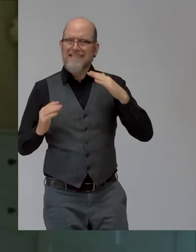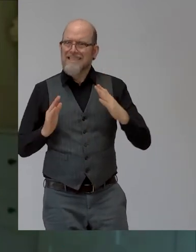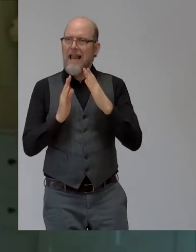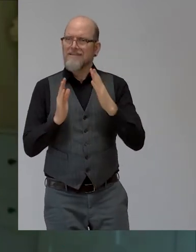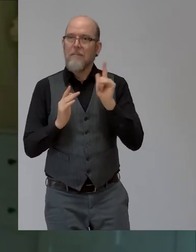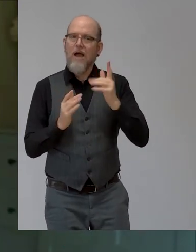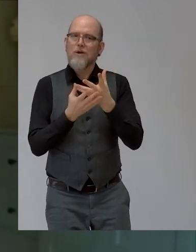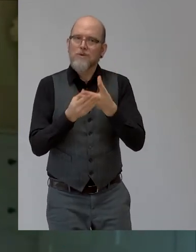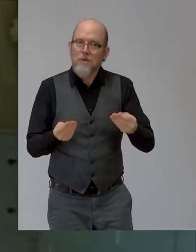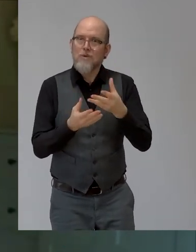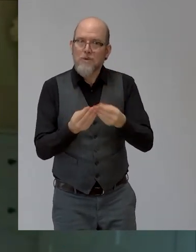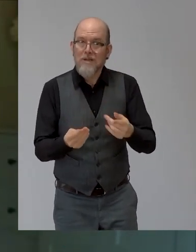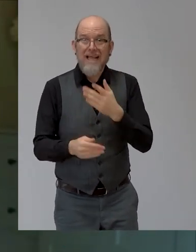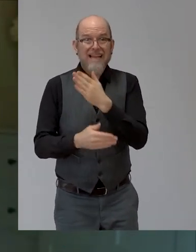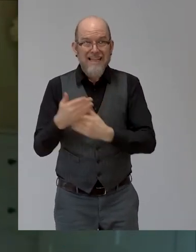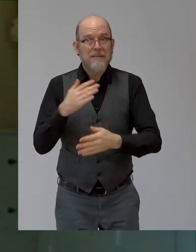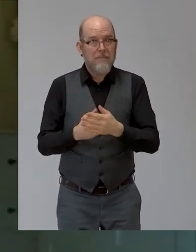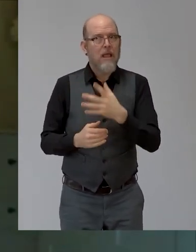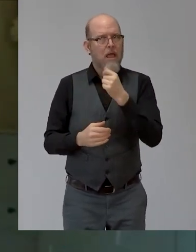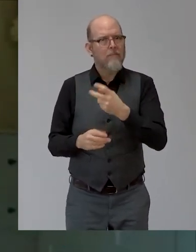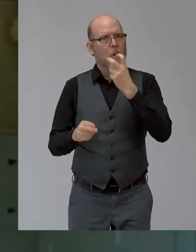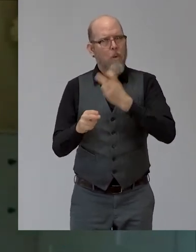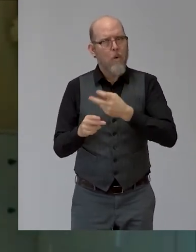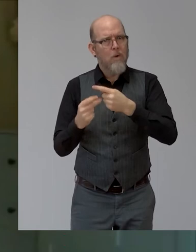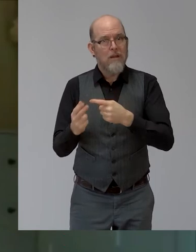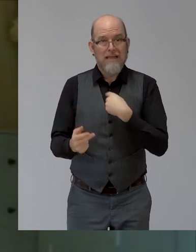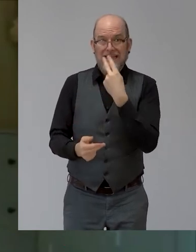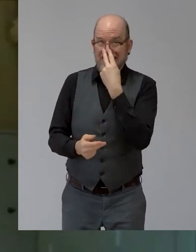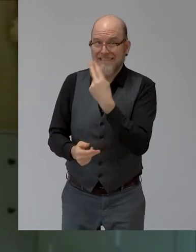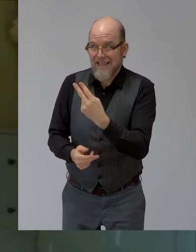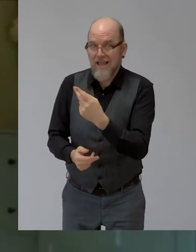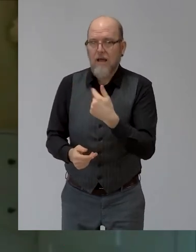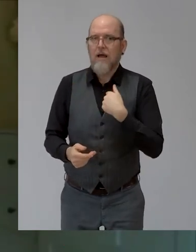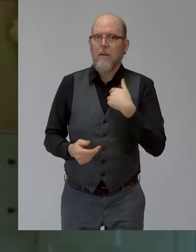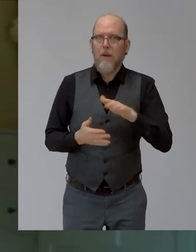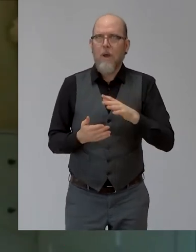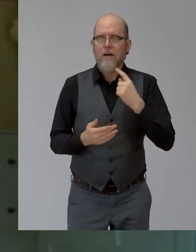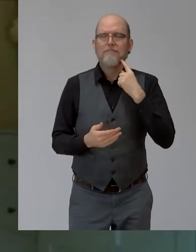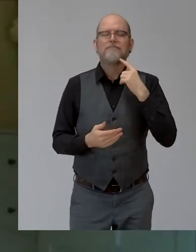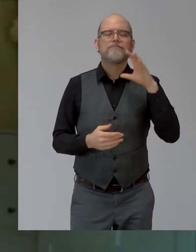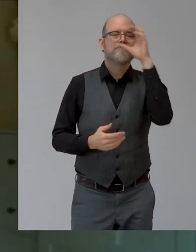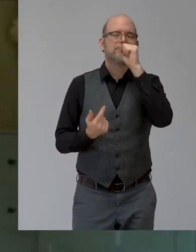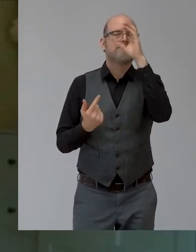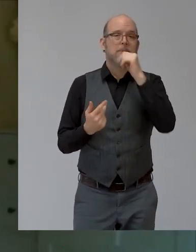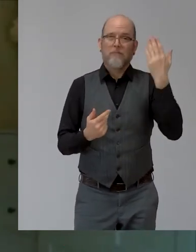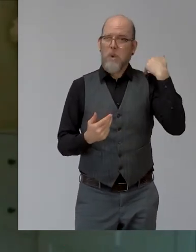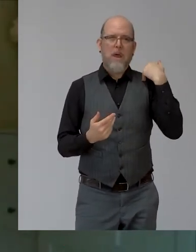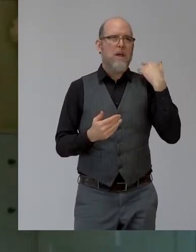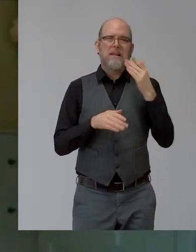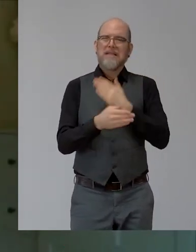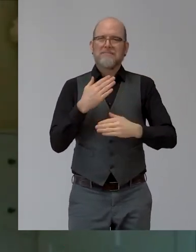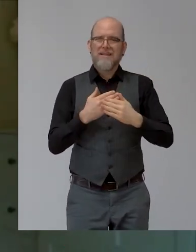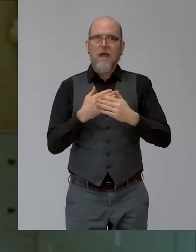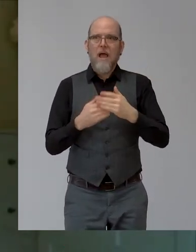potentially makes us better. Um, and we should be using that, we're using that in, in the workplace. And, and, and it's, it's, it's